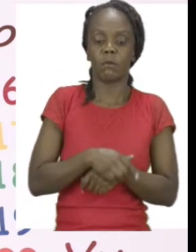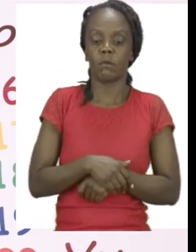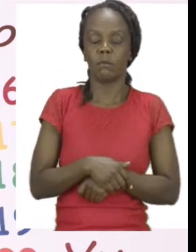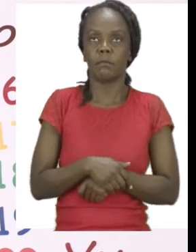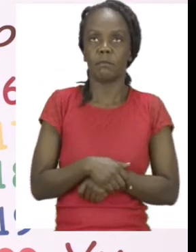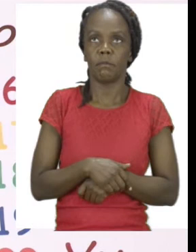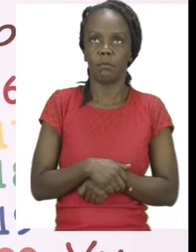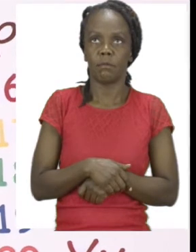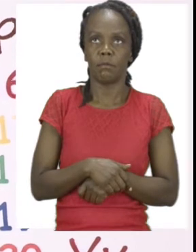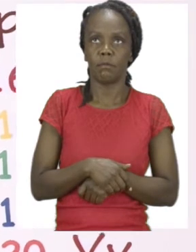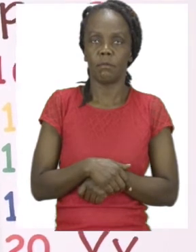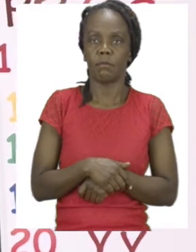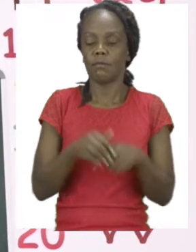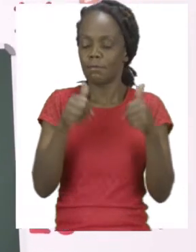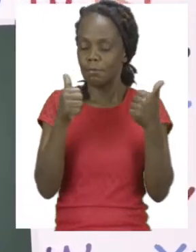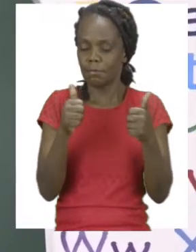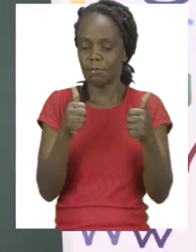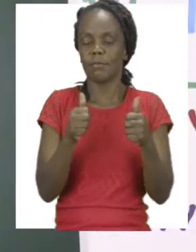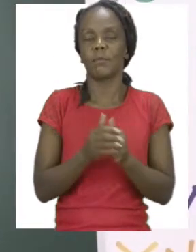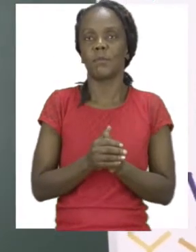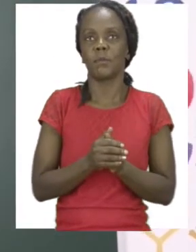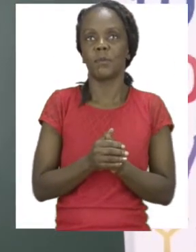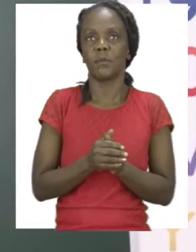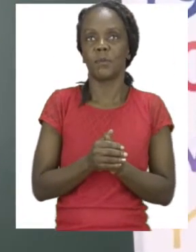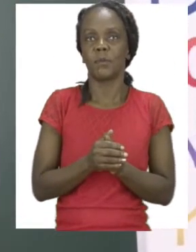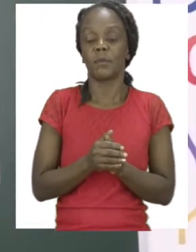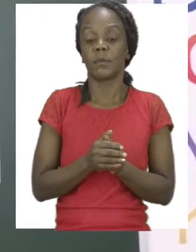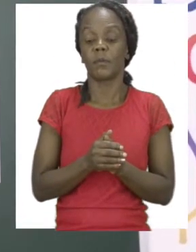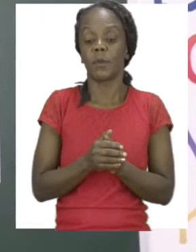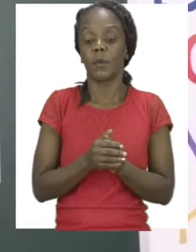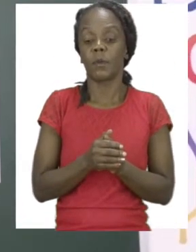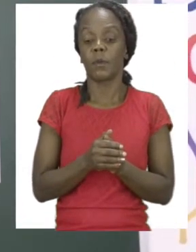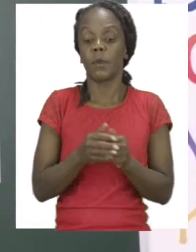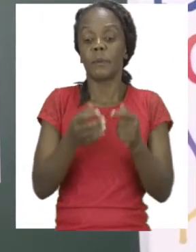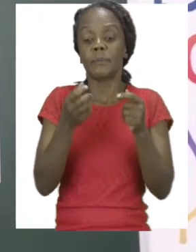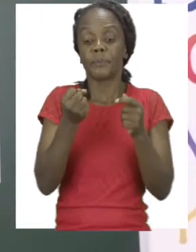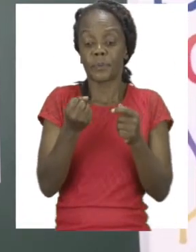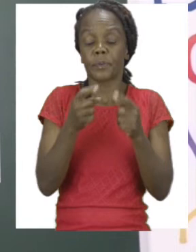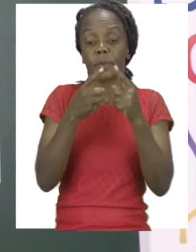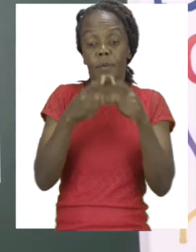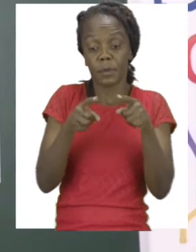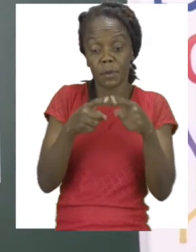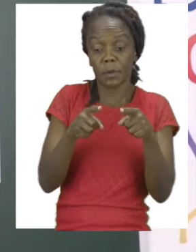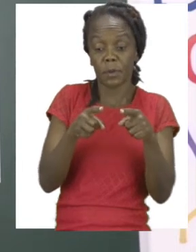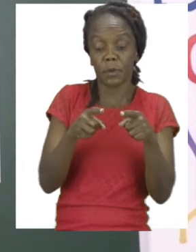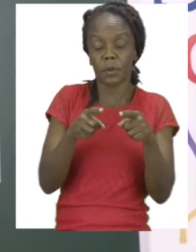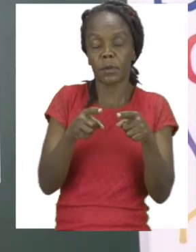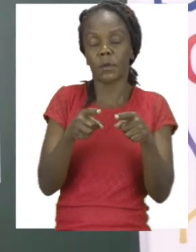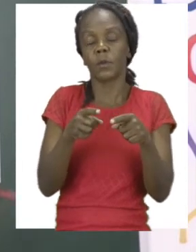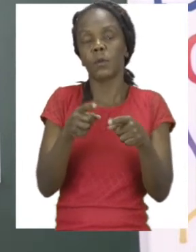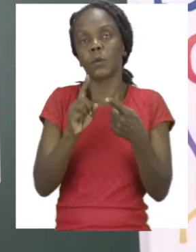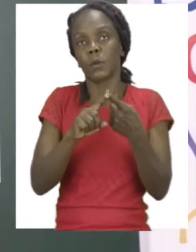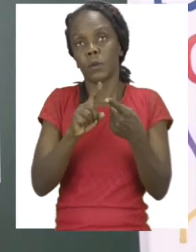Good job. Good You can see that there's a difference between sad or upset